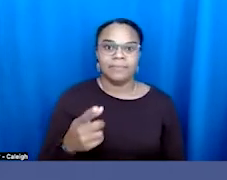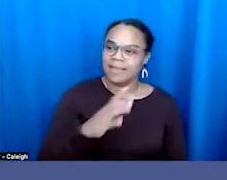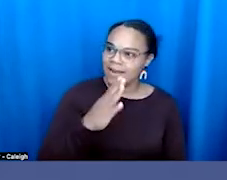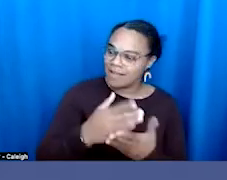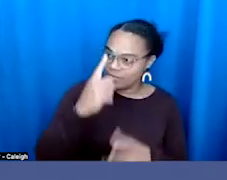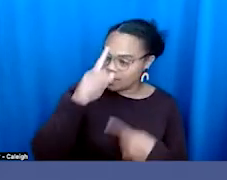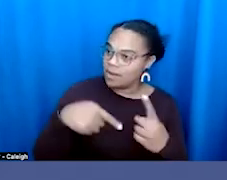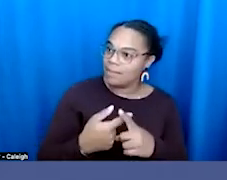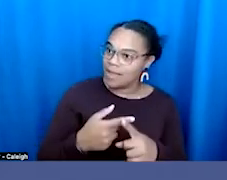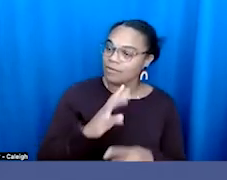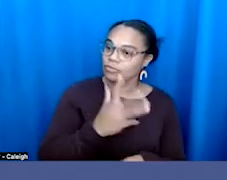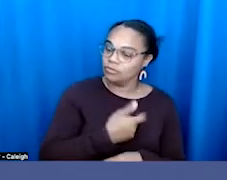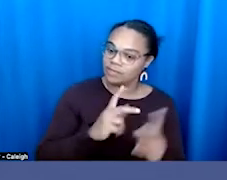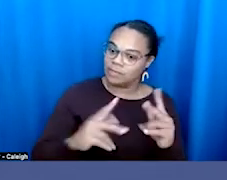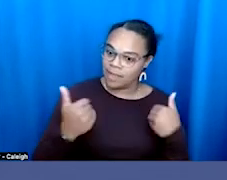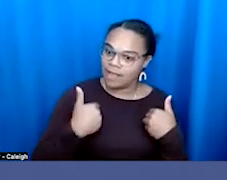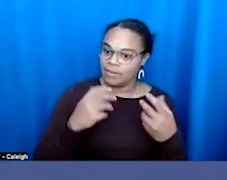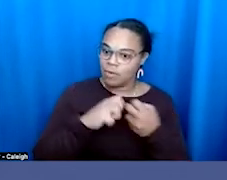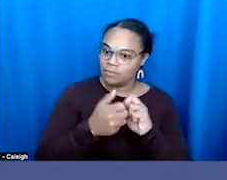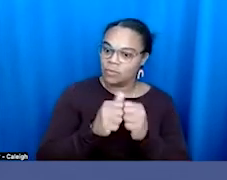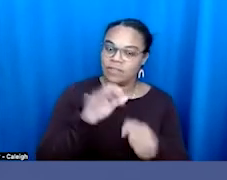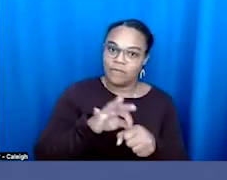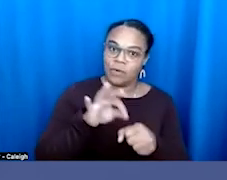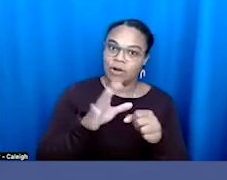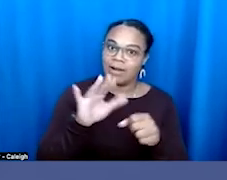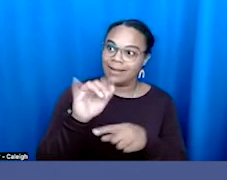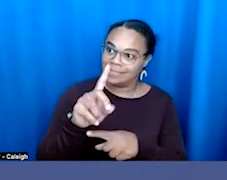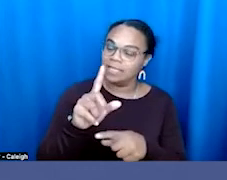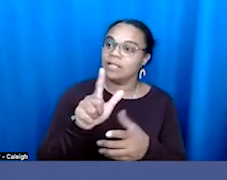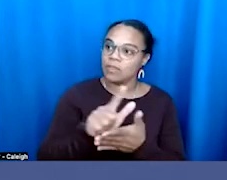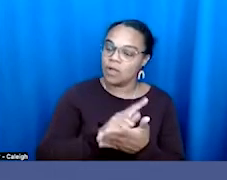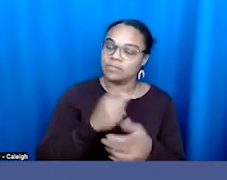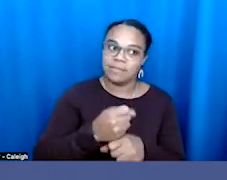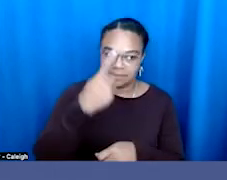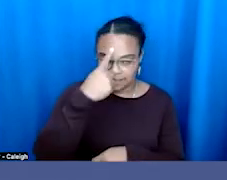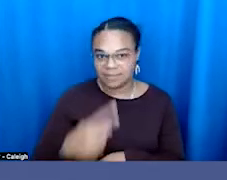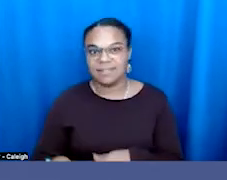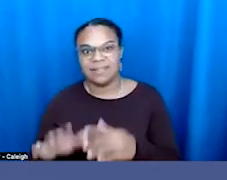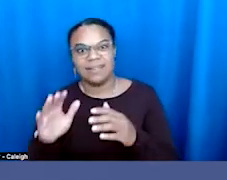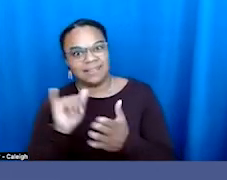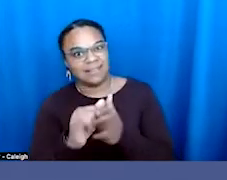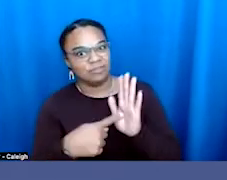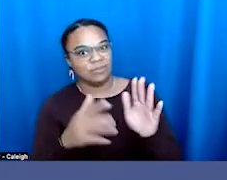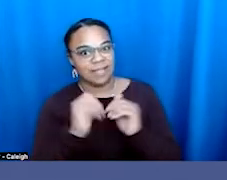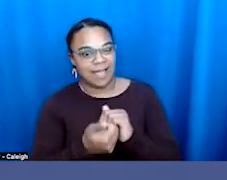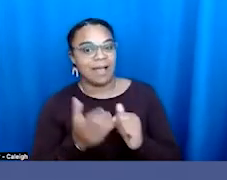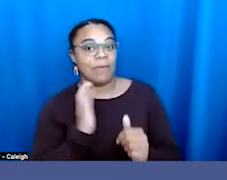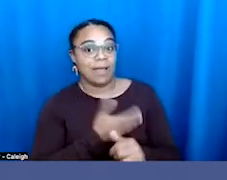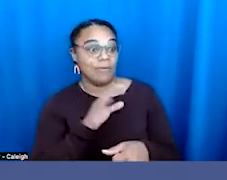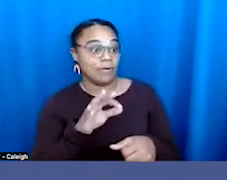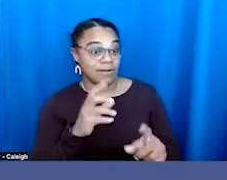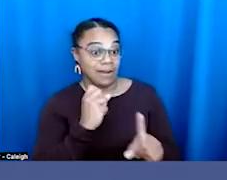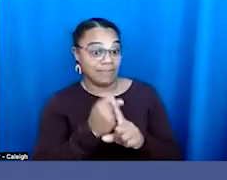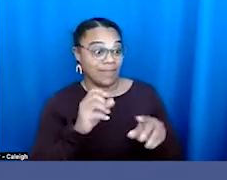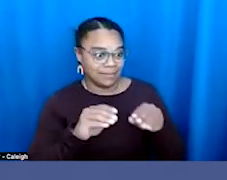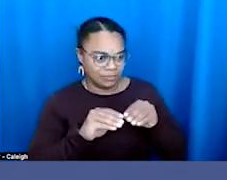laws, but makes perfect sense. Another example of how laws have broad and far-reaching effects that we don't often realize. Thank you for sharing that.